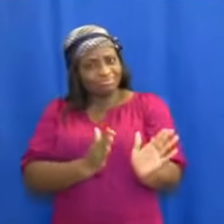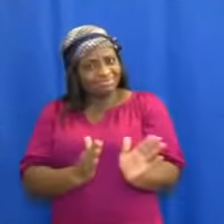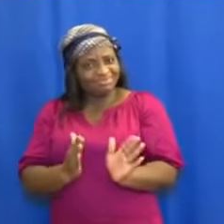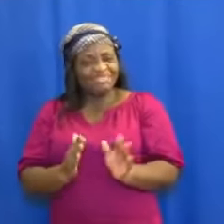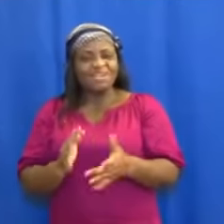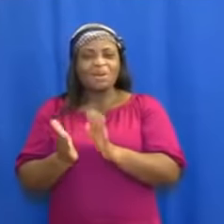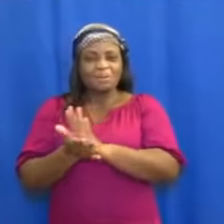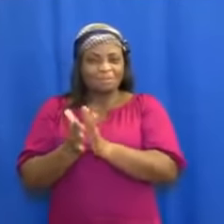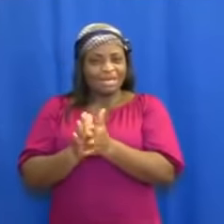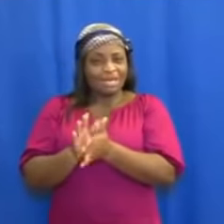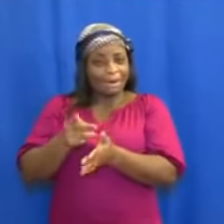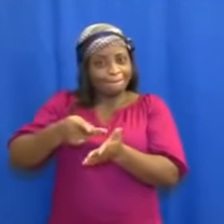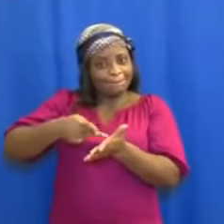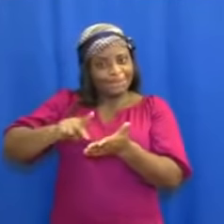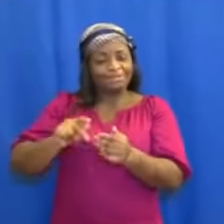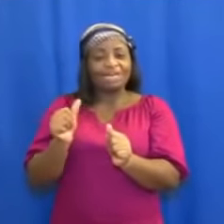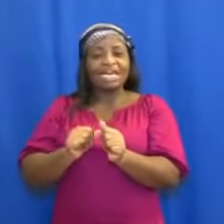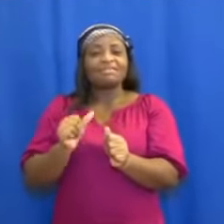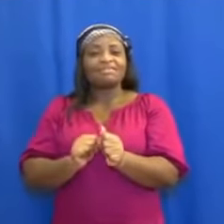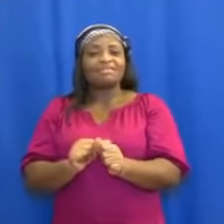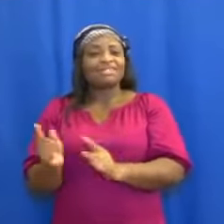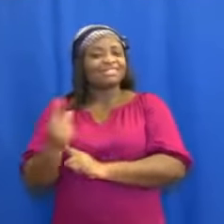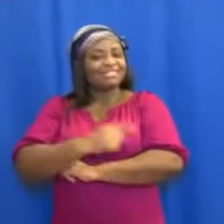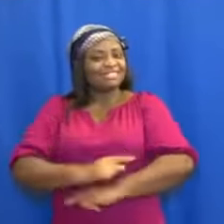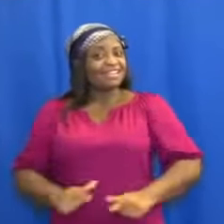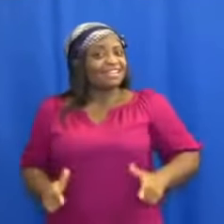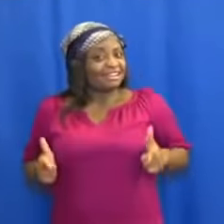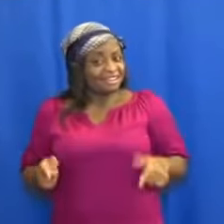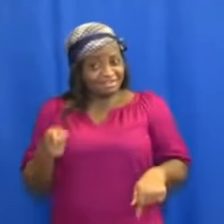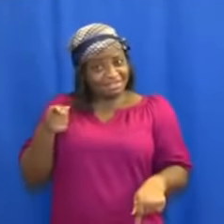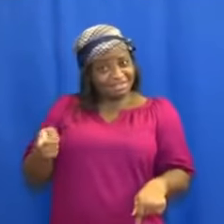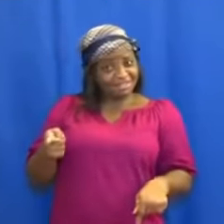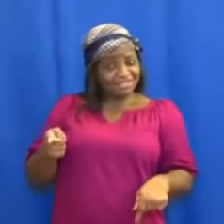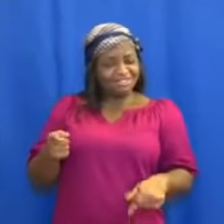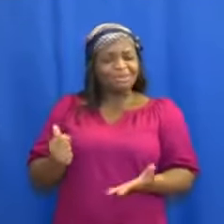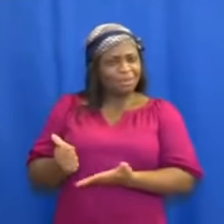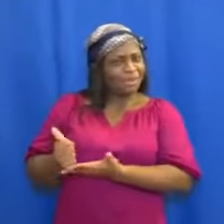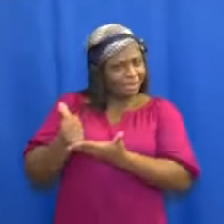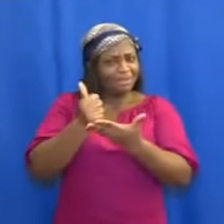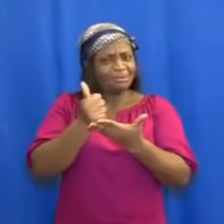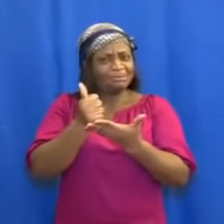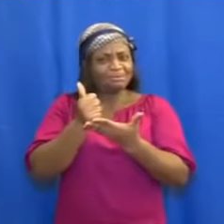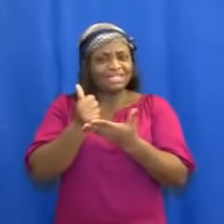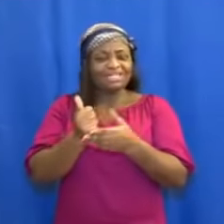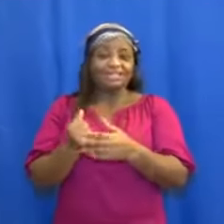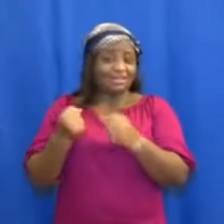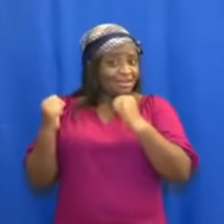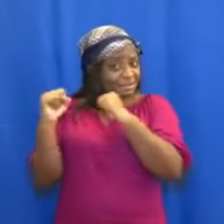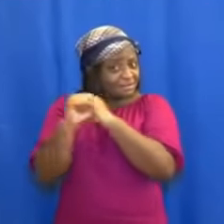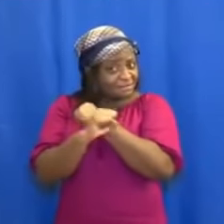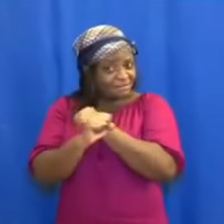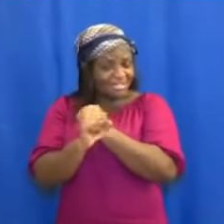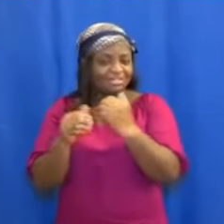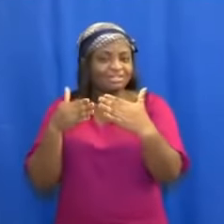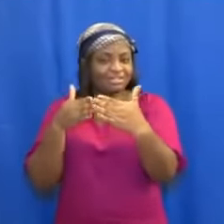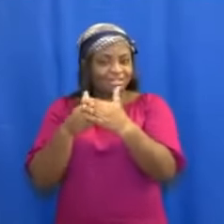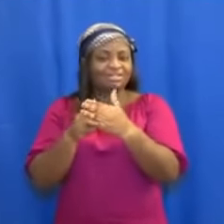routines. This will help us in the fight against the virus.